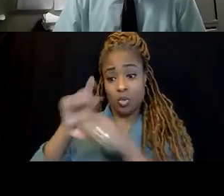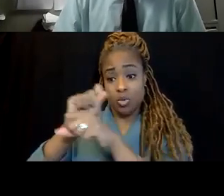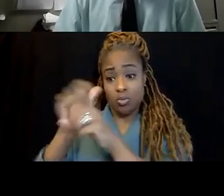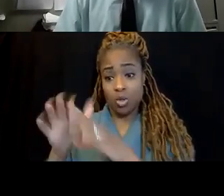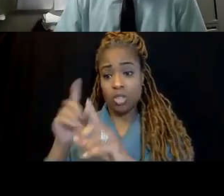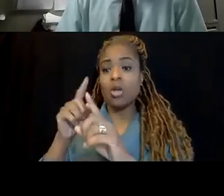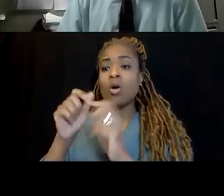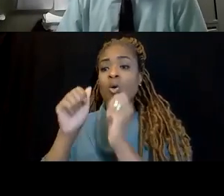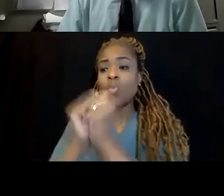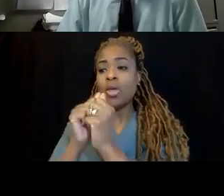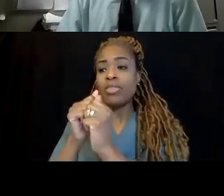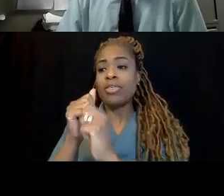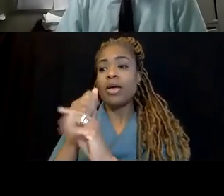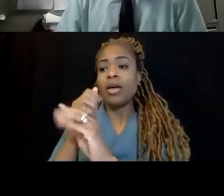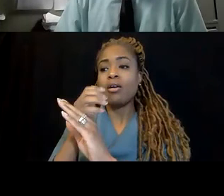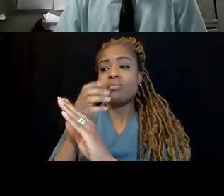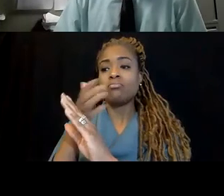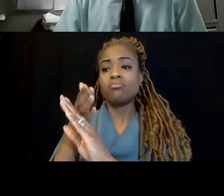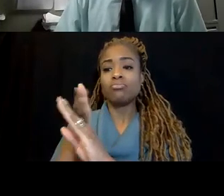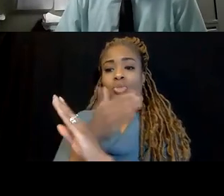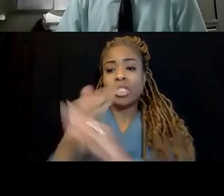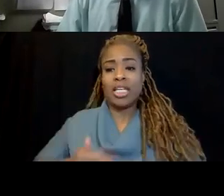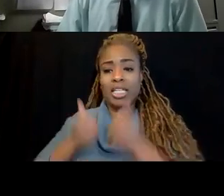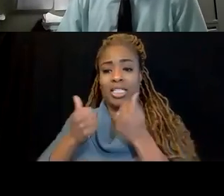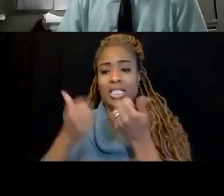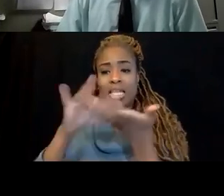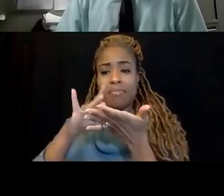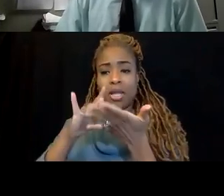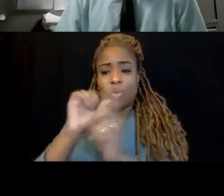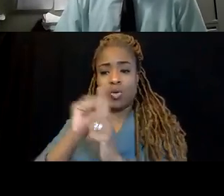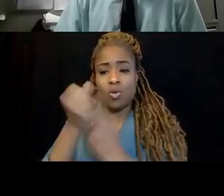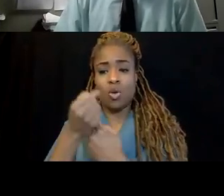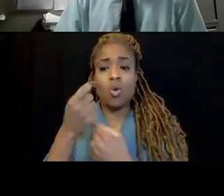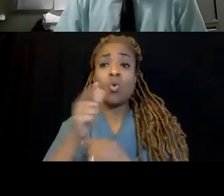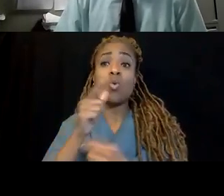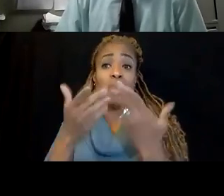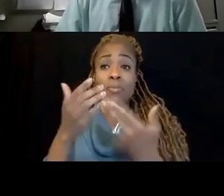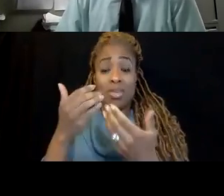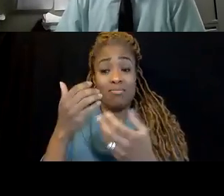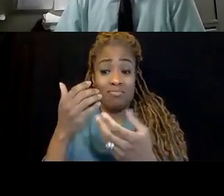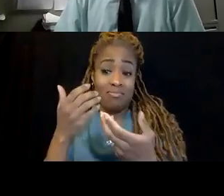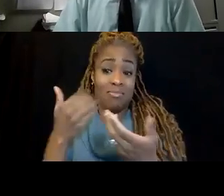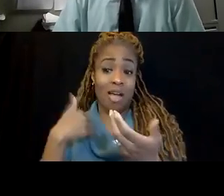pre-existing medical conditions who may have difficulty, for example, wearing a mask?